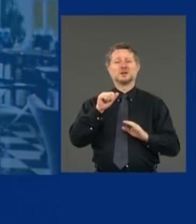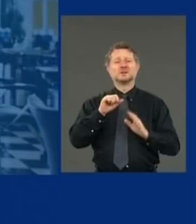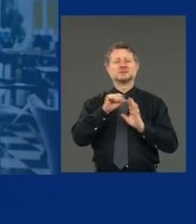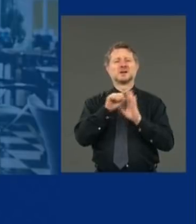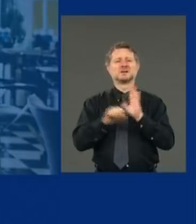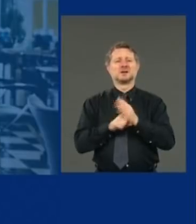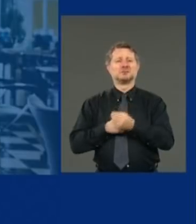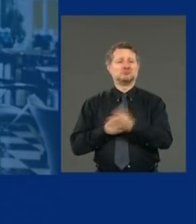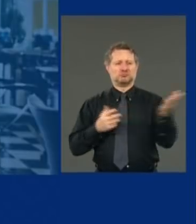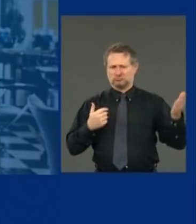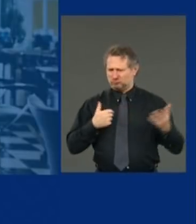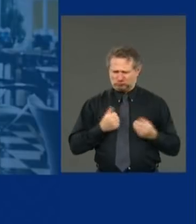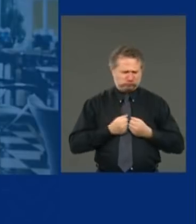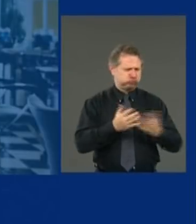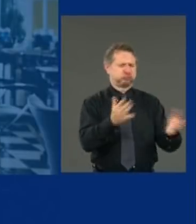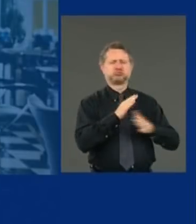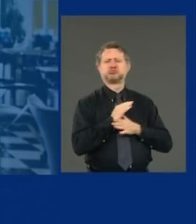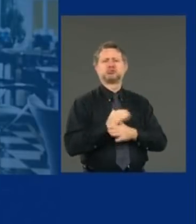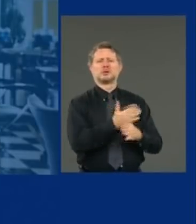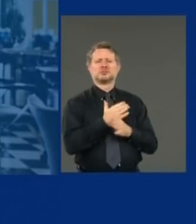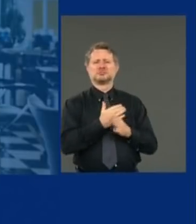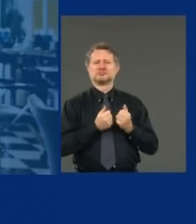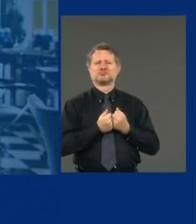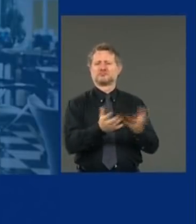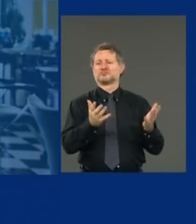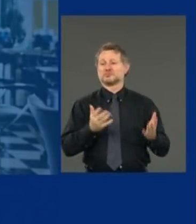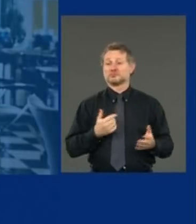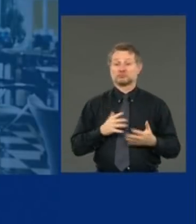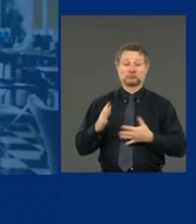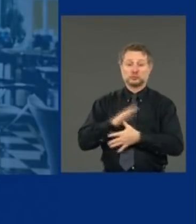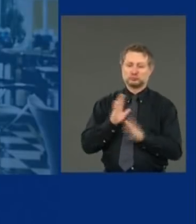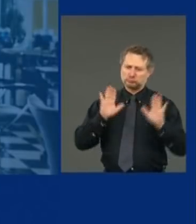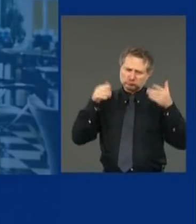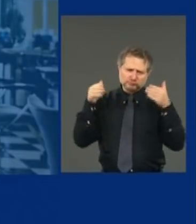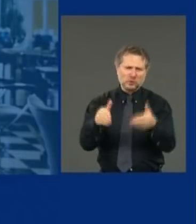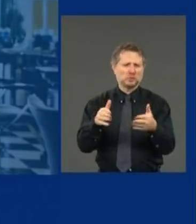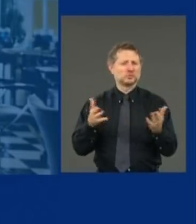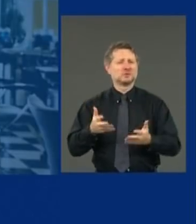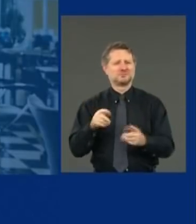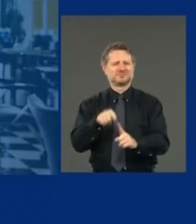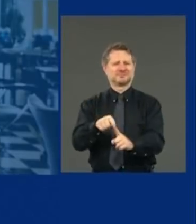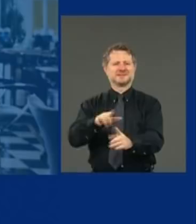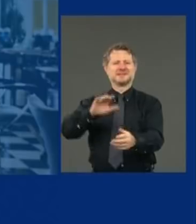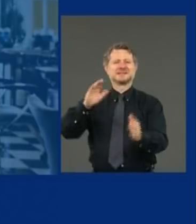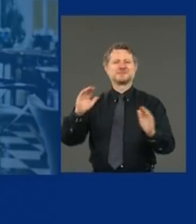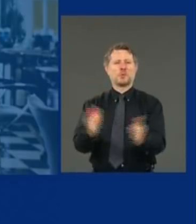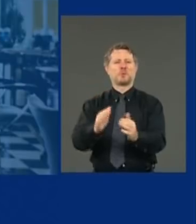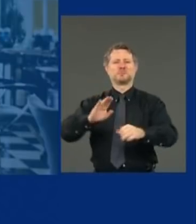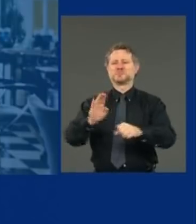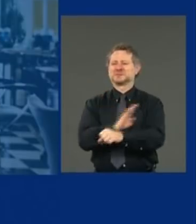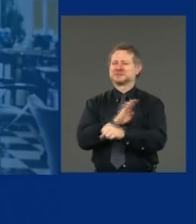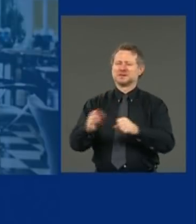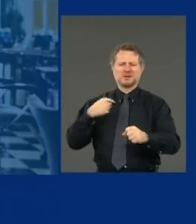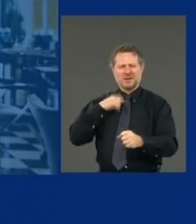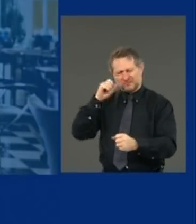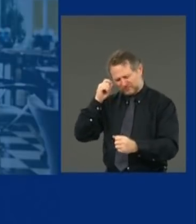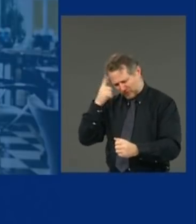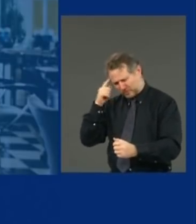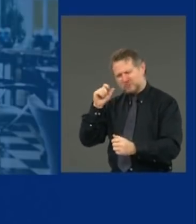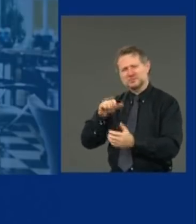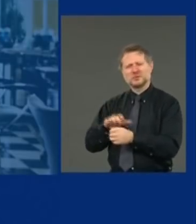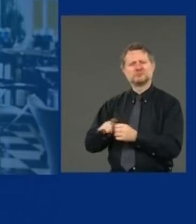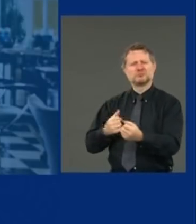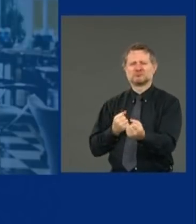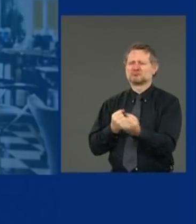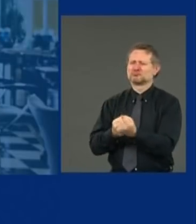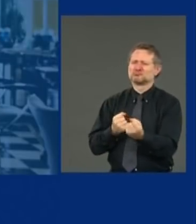it. Small business is a priority. Federal government has passed the Small Business Assistance Program. That has run out